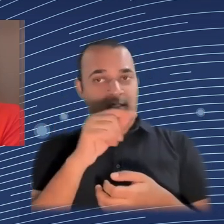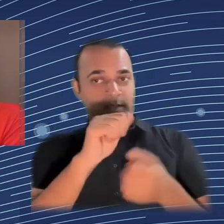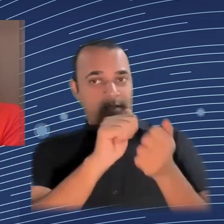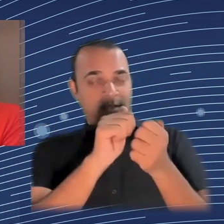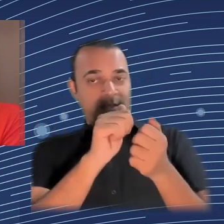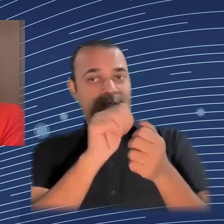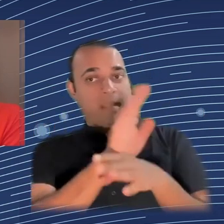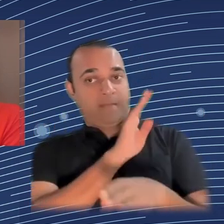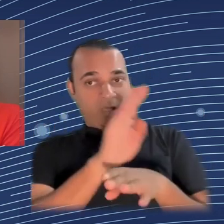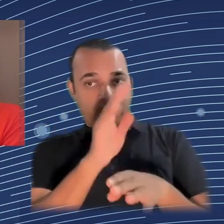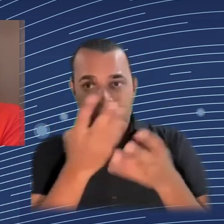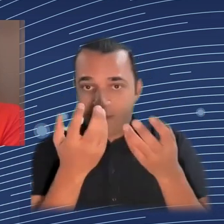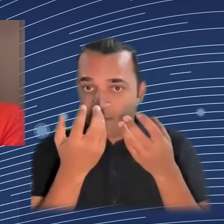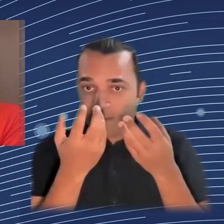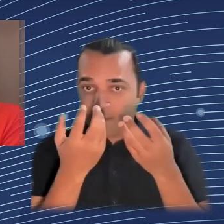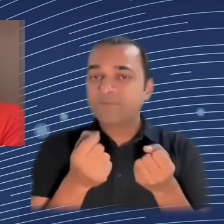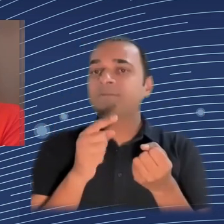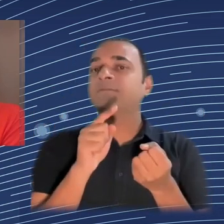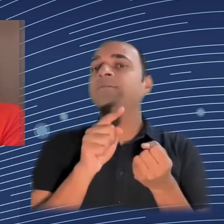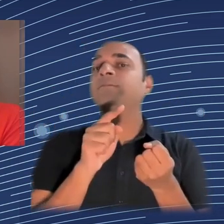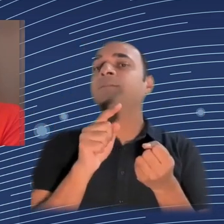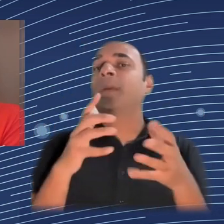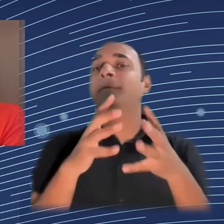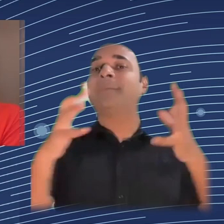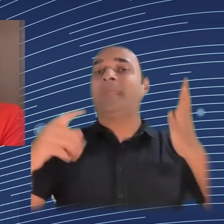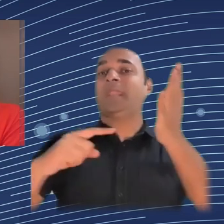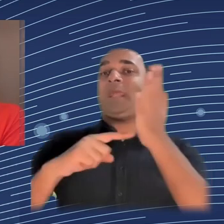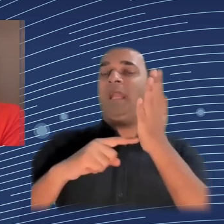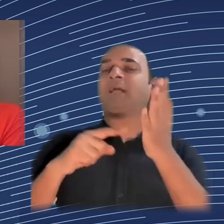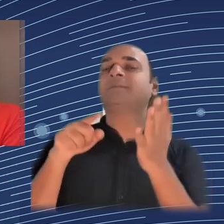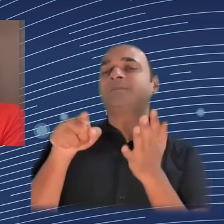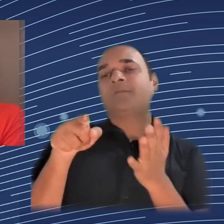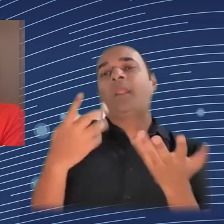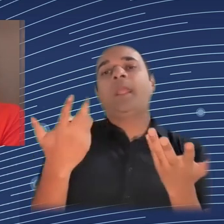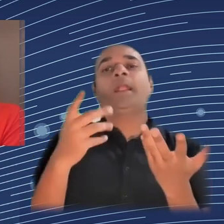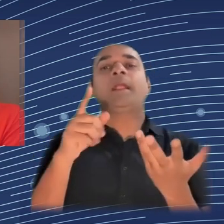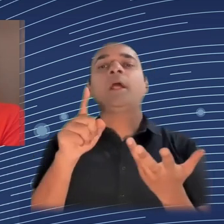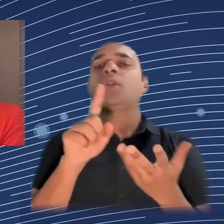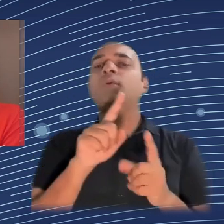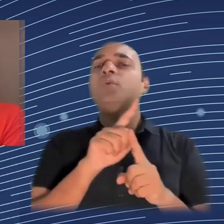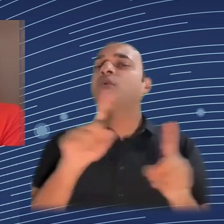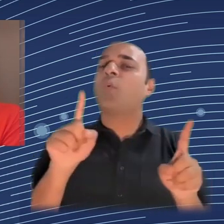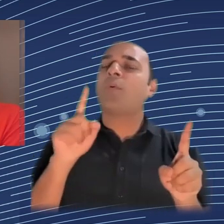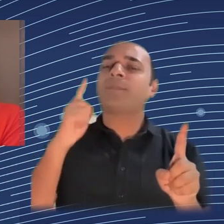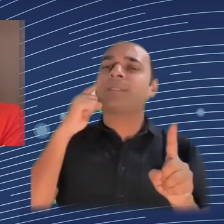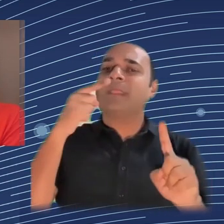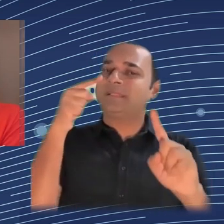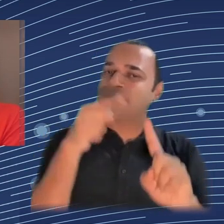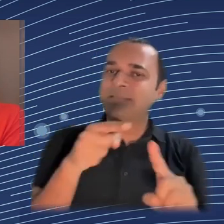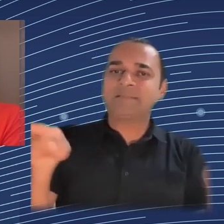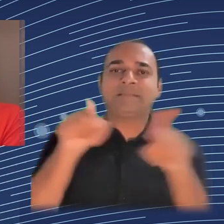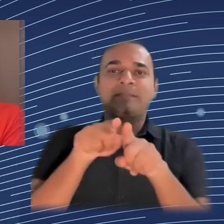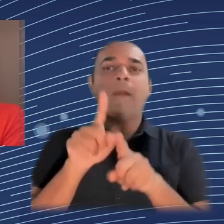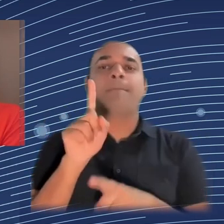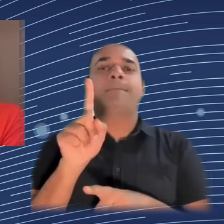if their hands are tied, I read that as meaning, if it's not companies which are actually developing these products and these services that come from